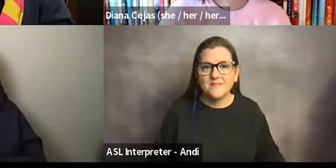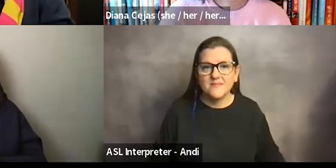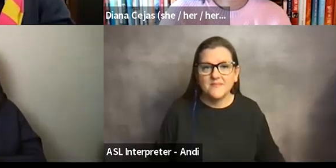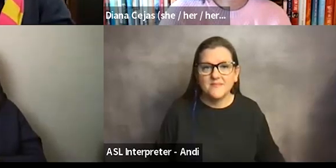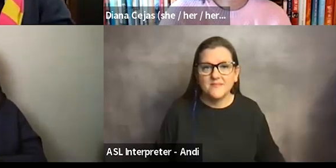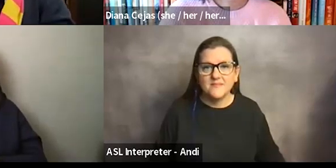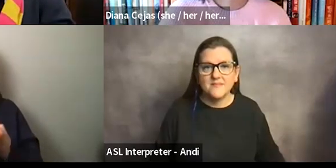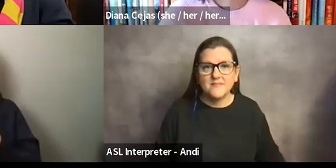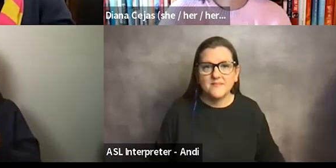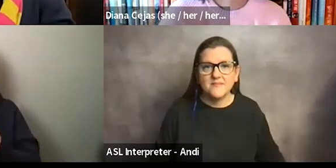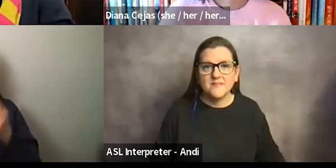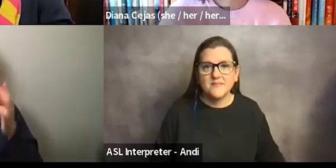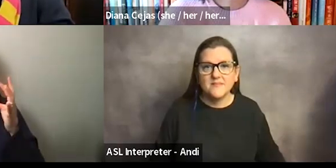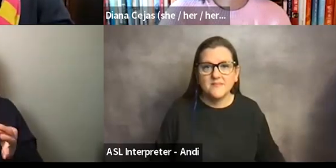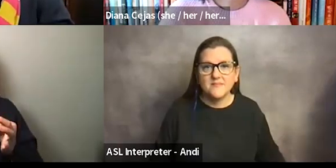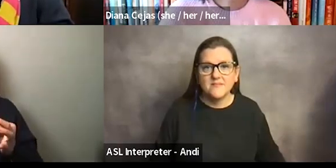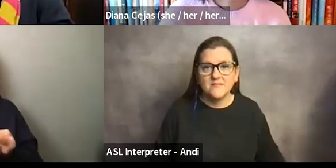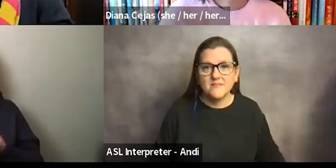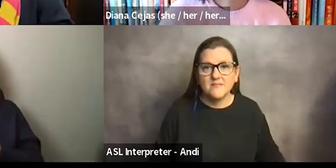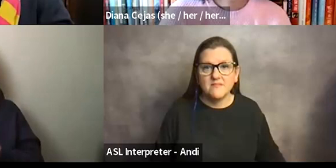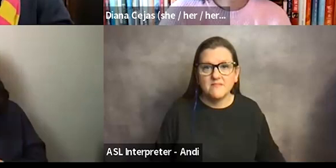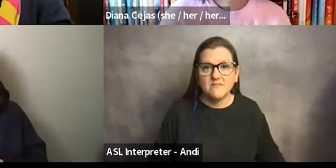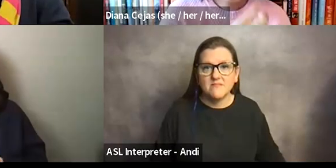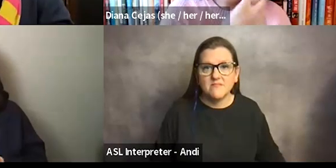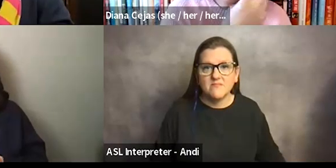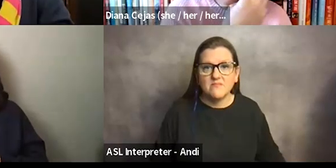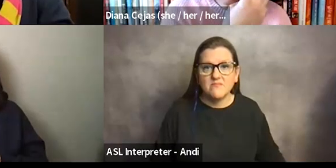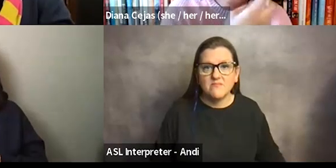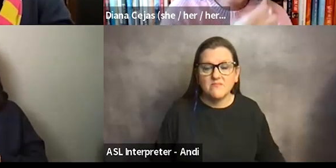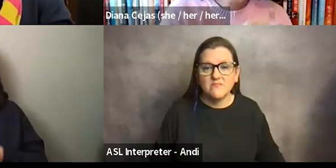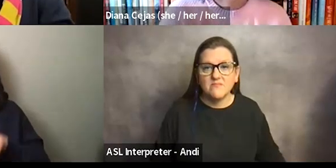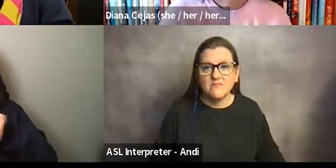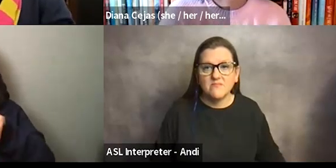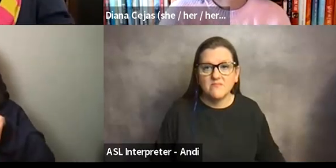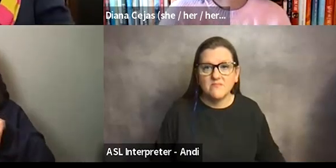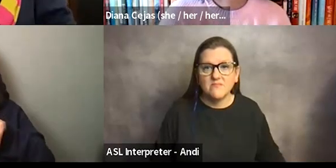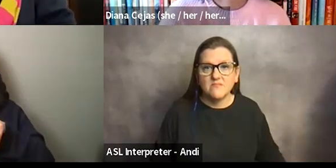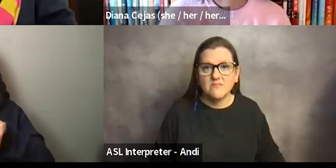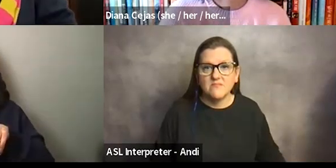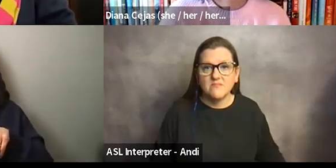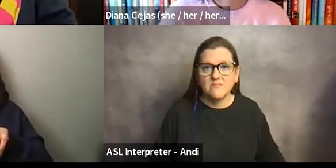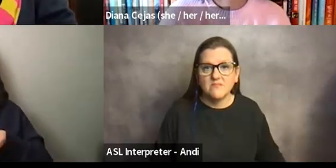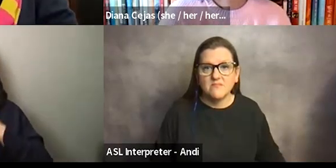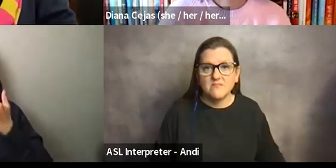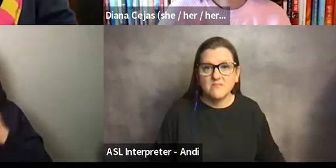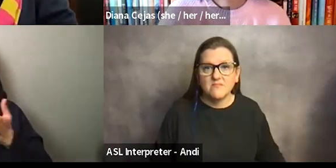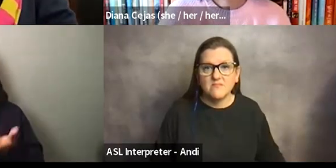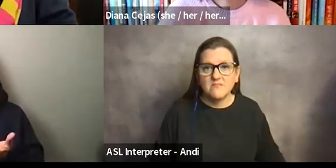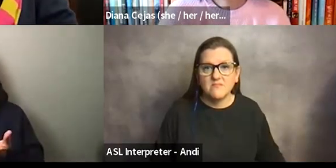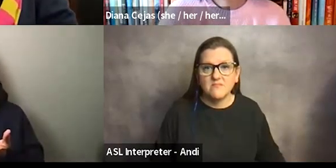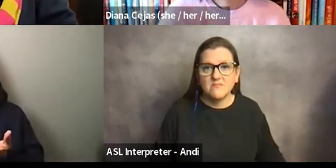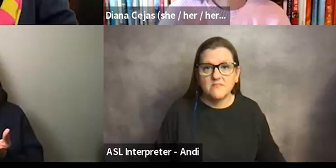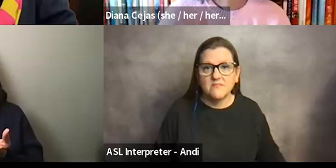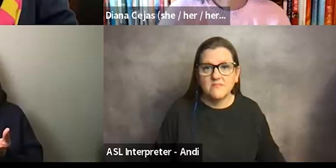has also been sometimes predicated on how easy I feel like the process is when with earlier,